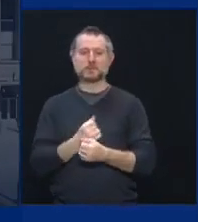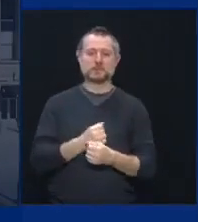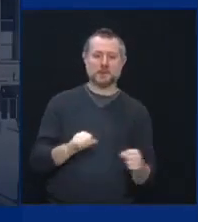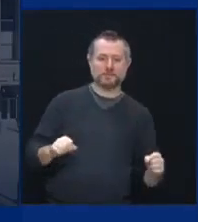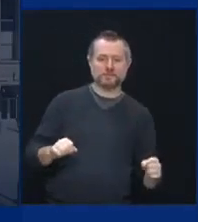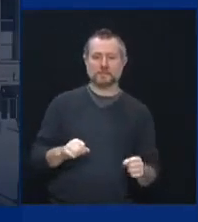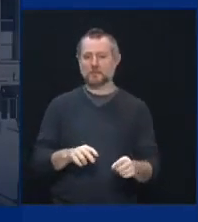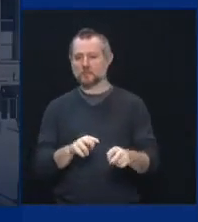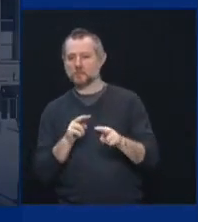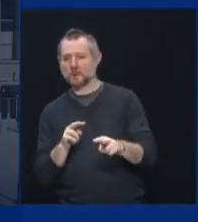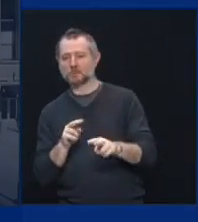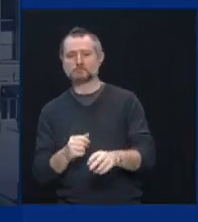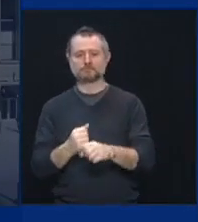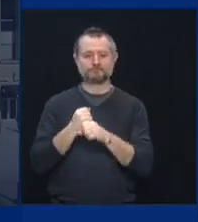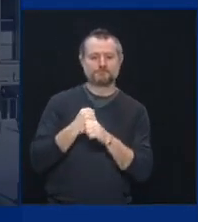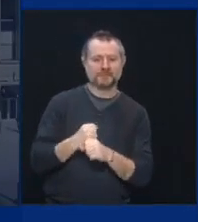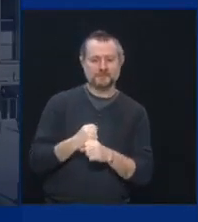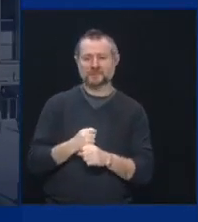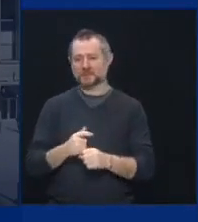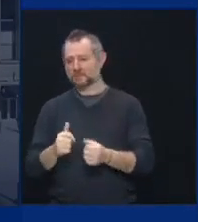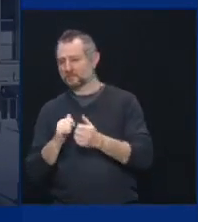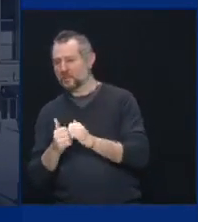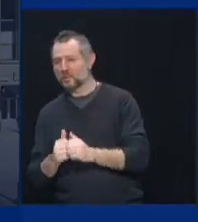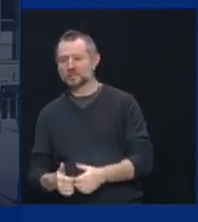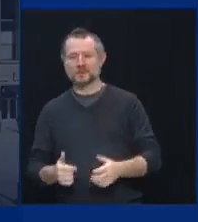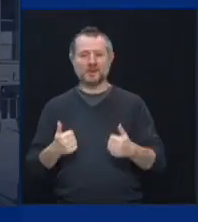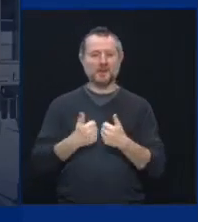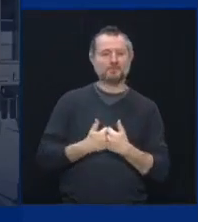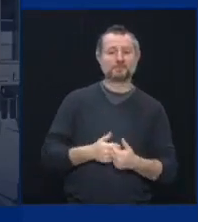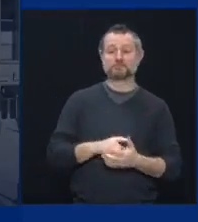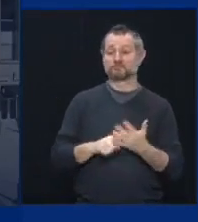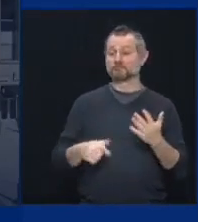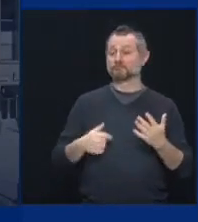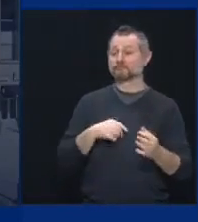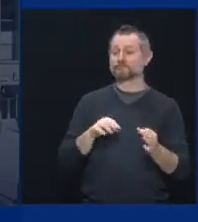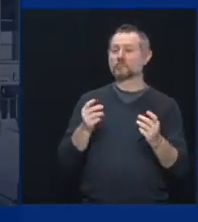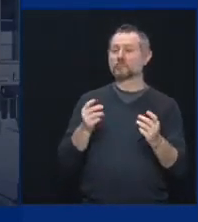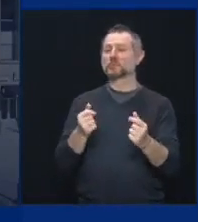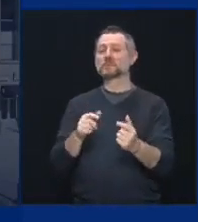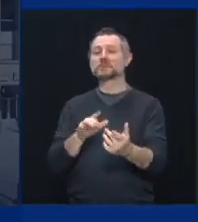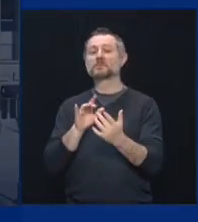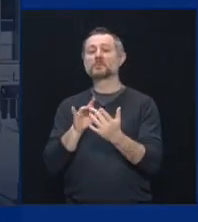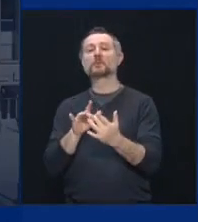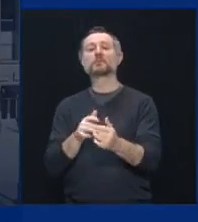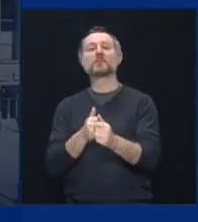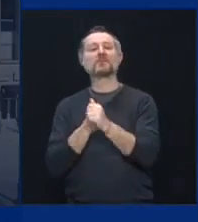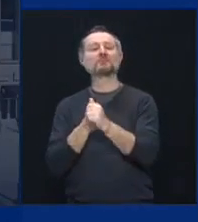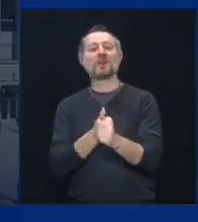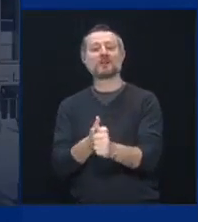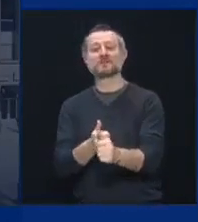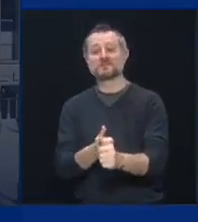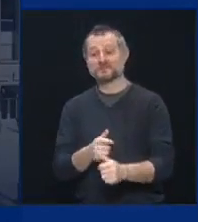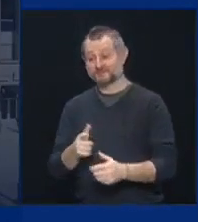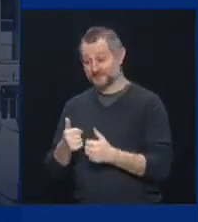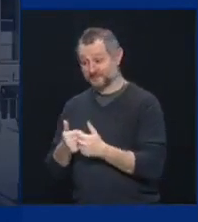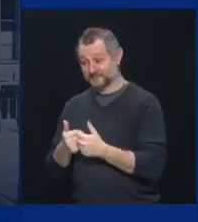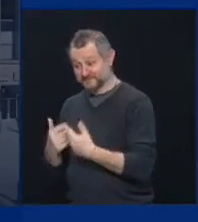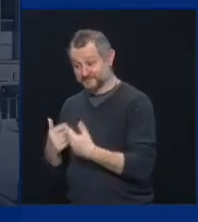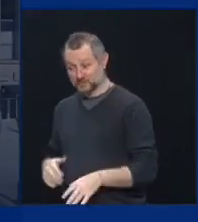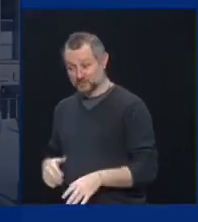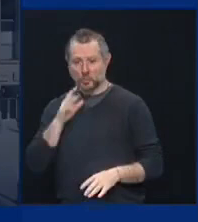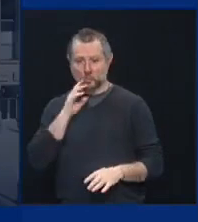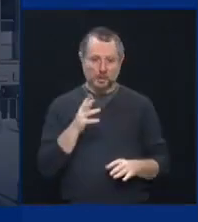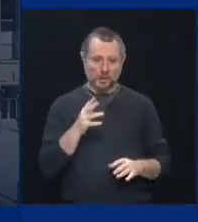right away do what's called contact tracing, where we follow up on the game to see if anybody got infected, et cetera.